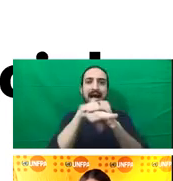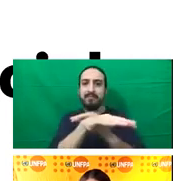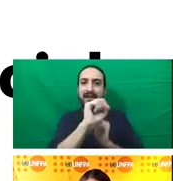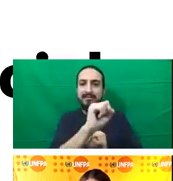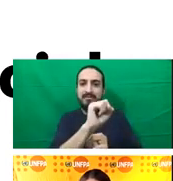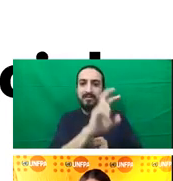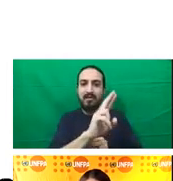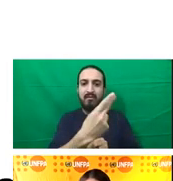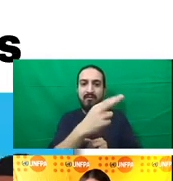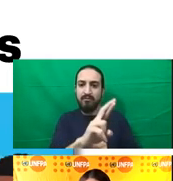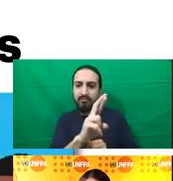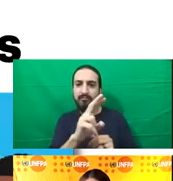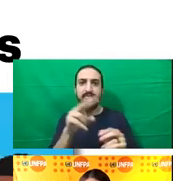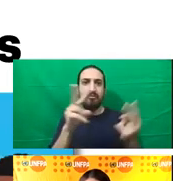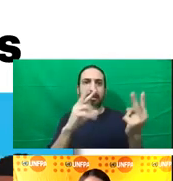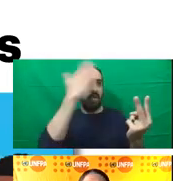Next slide, please.